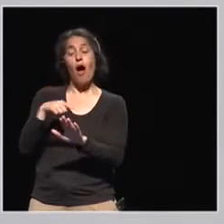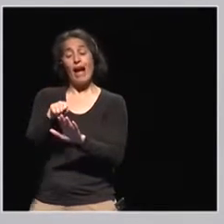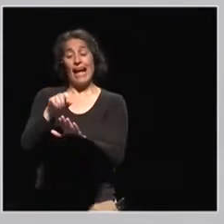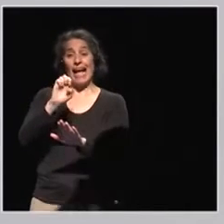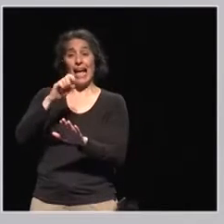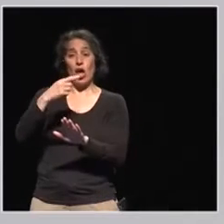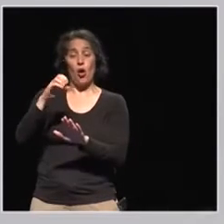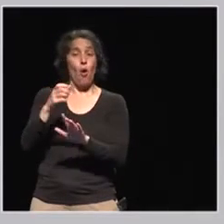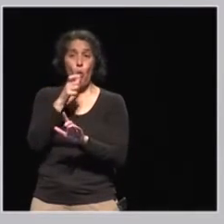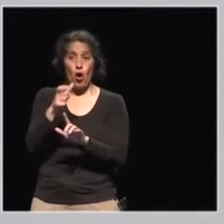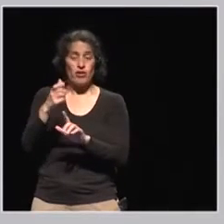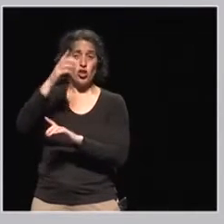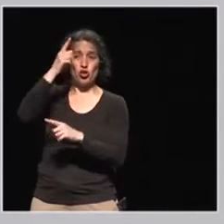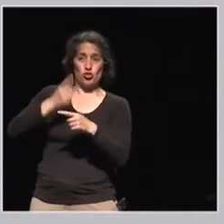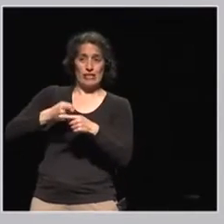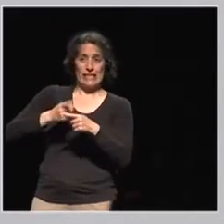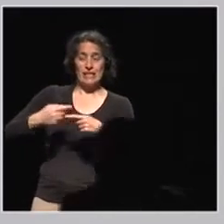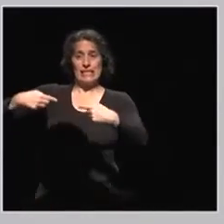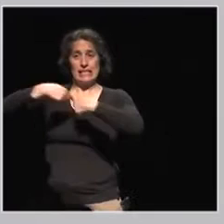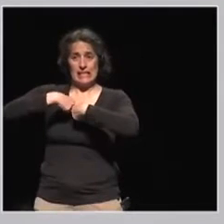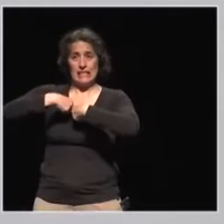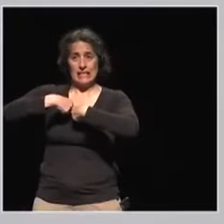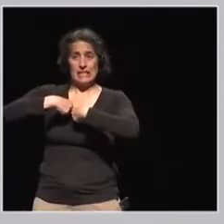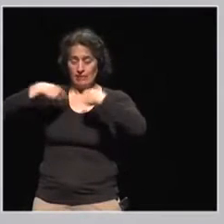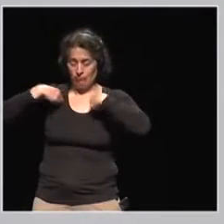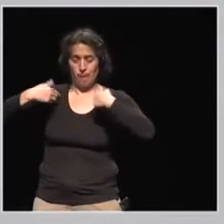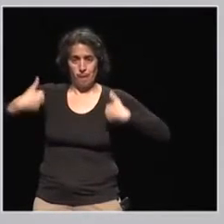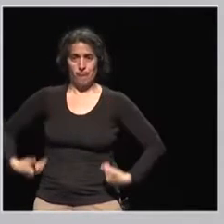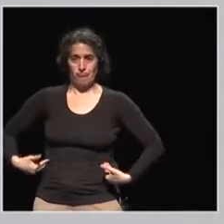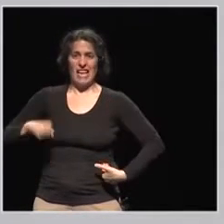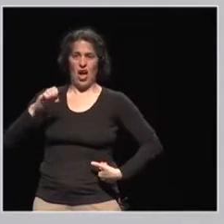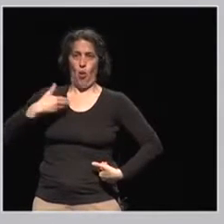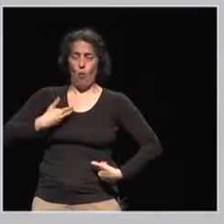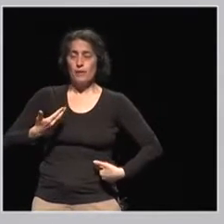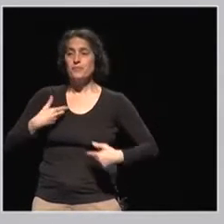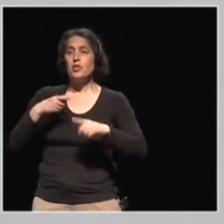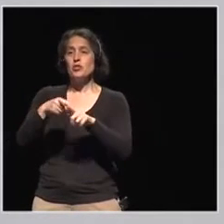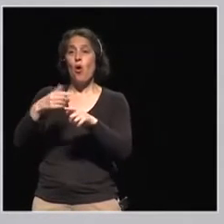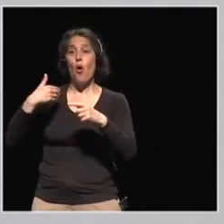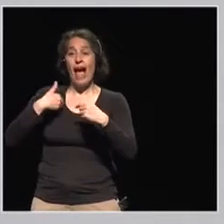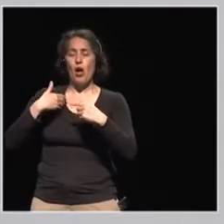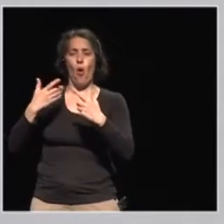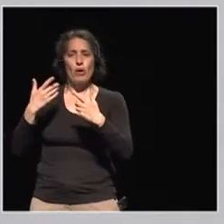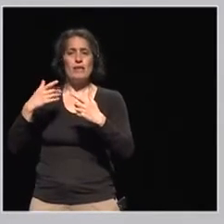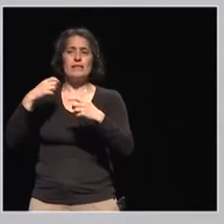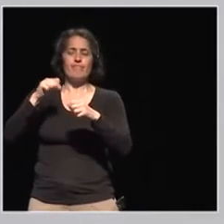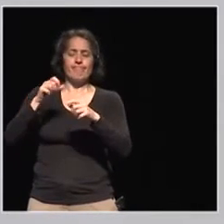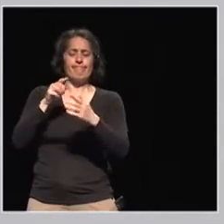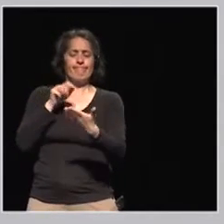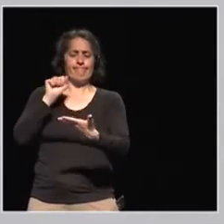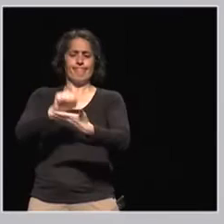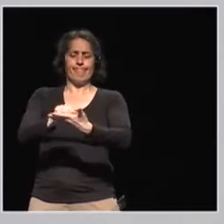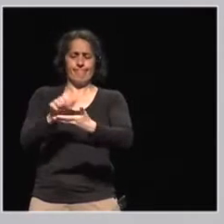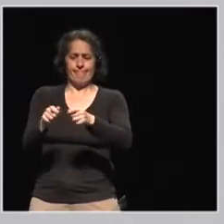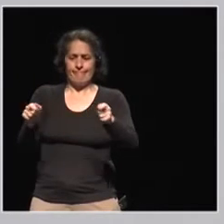greed destroys the planetary boundaries. It is too many individuals that want to see